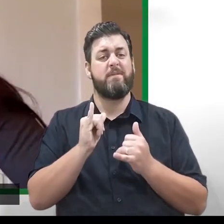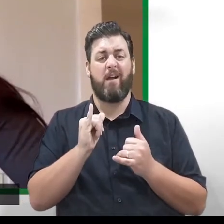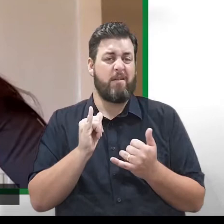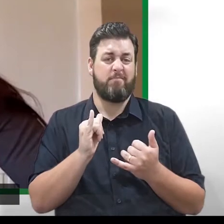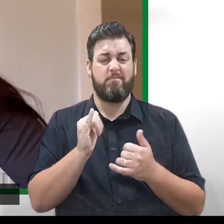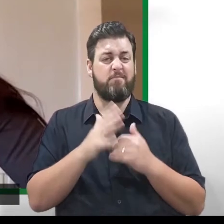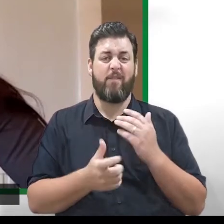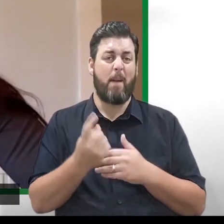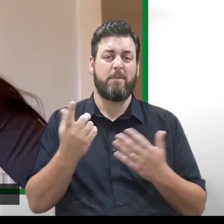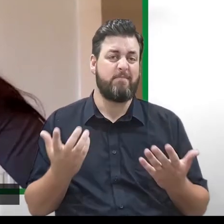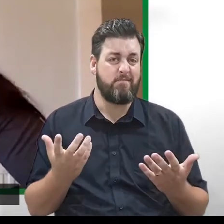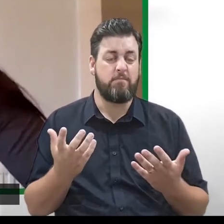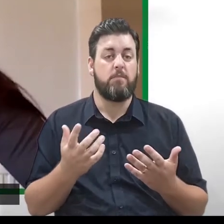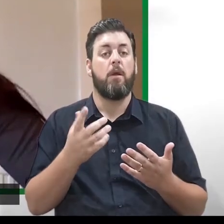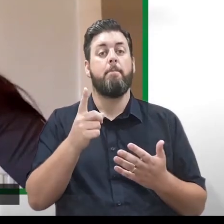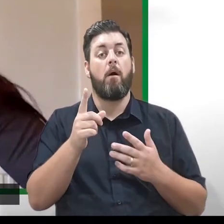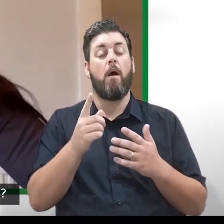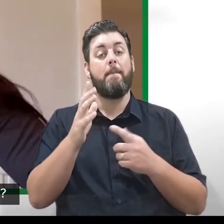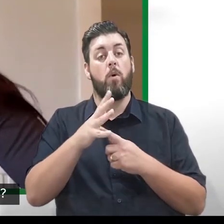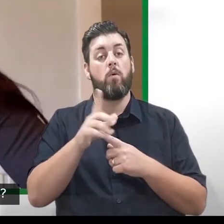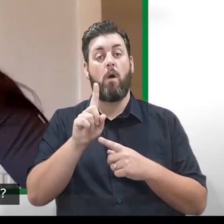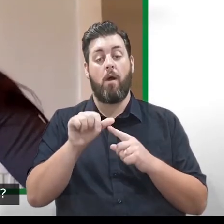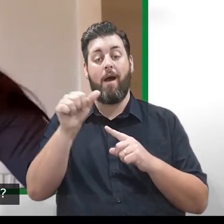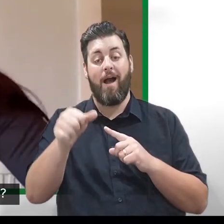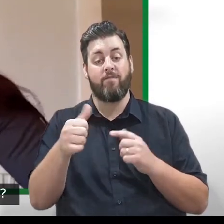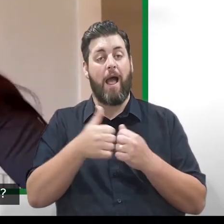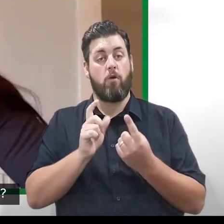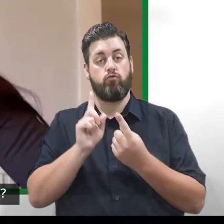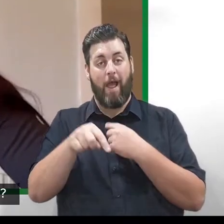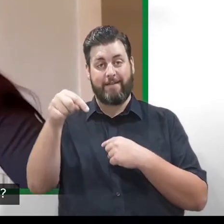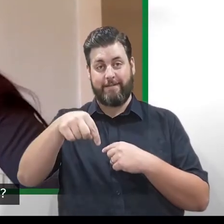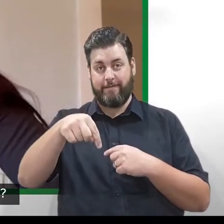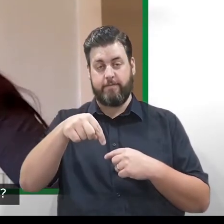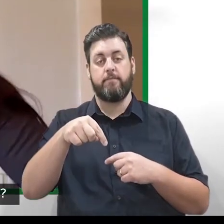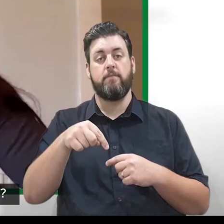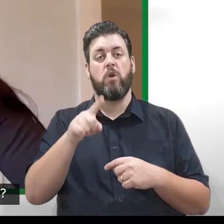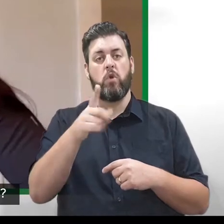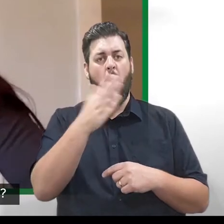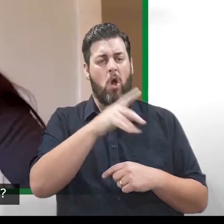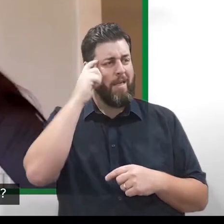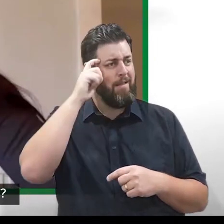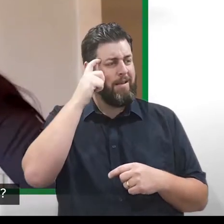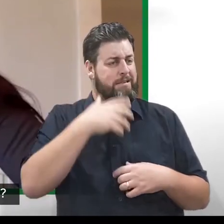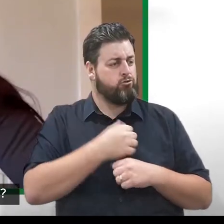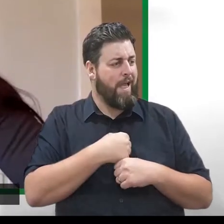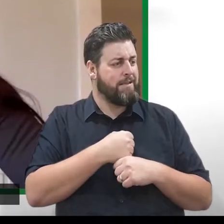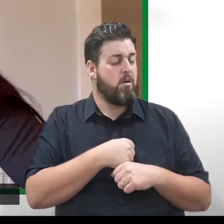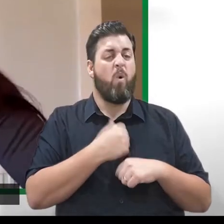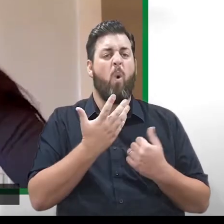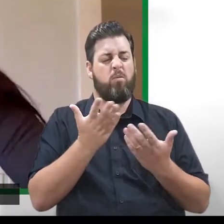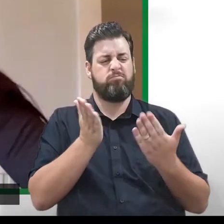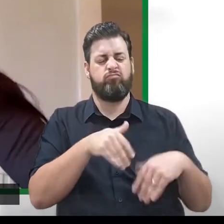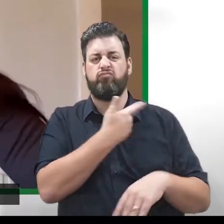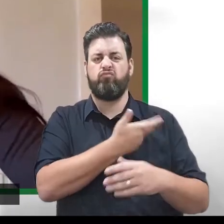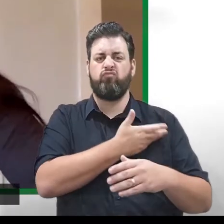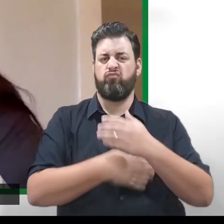way, and it's how you react to that. So do you go and sit in the corner and worry about it and stress about it, or do you pick